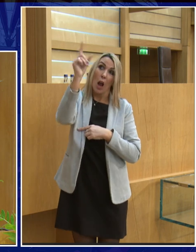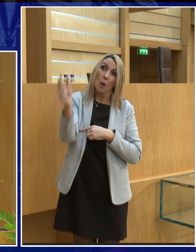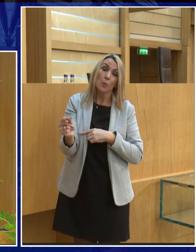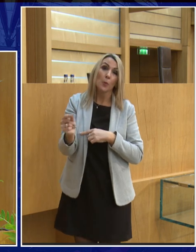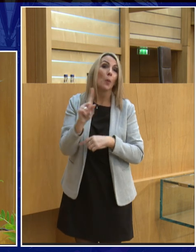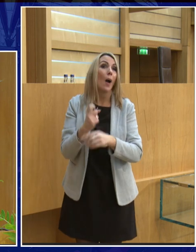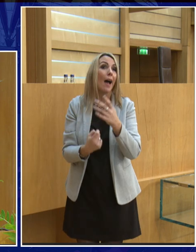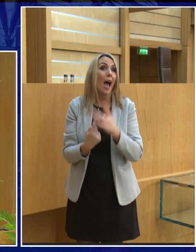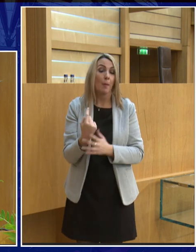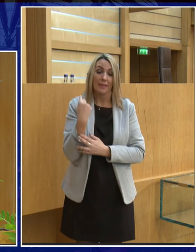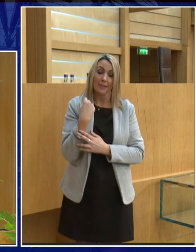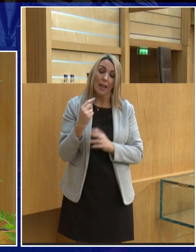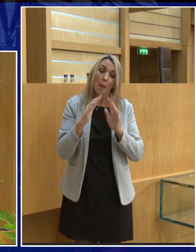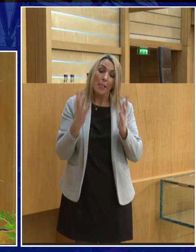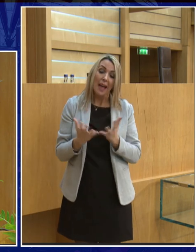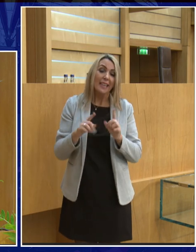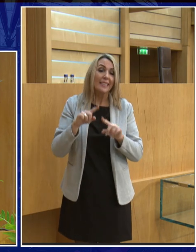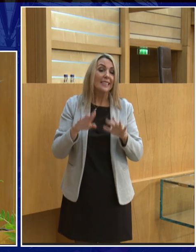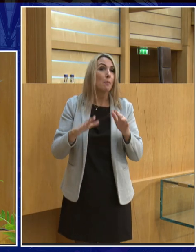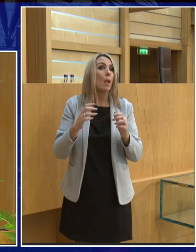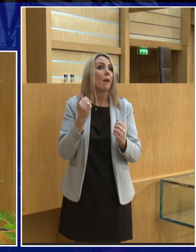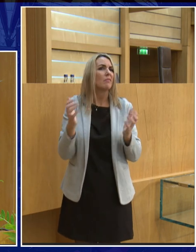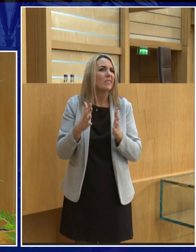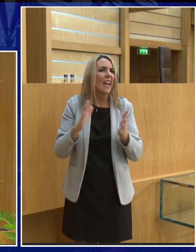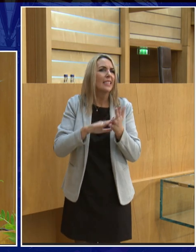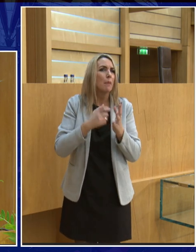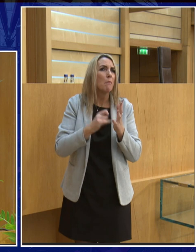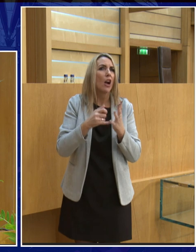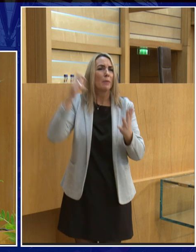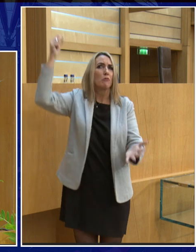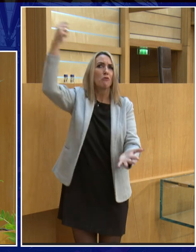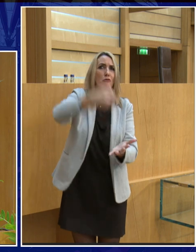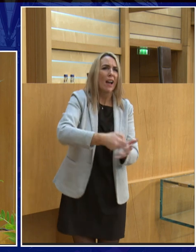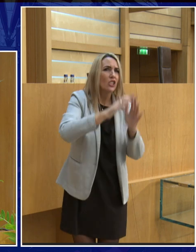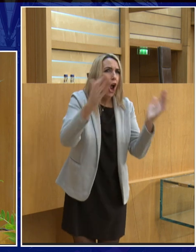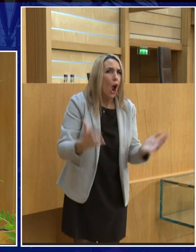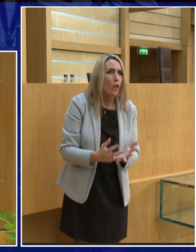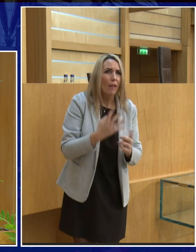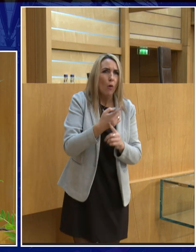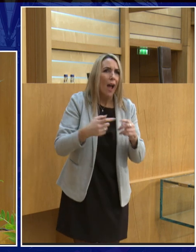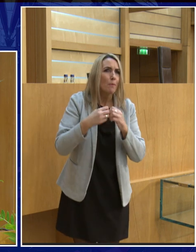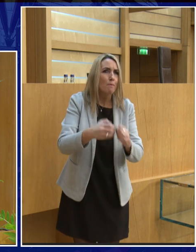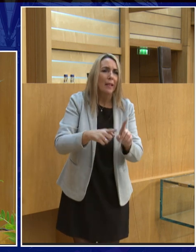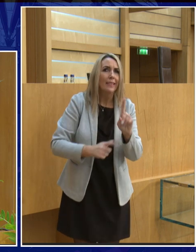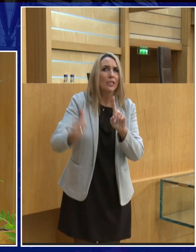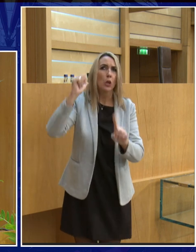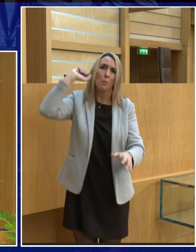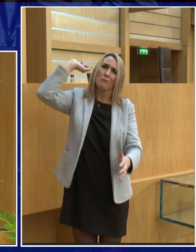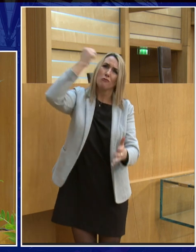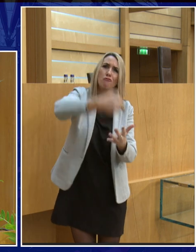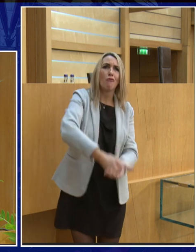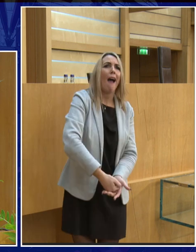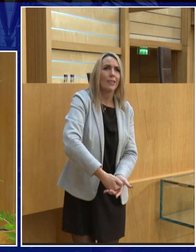when a planet about the size of Mars crashed into earth about four and a half billion years ago yeah crash